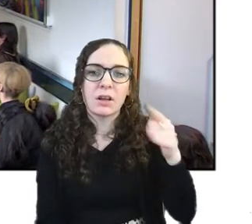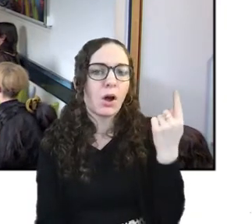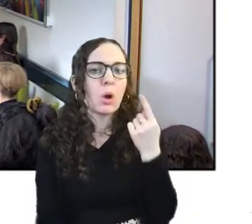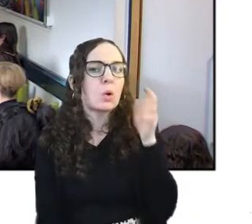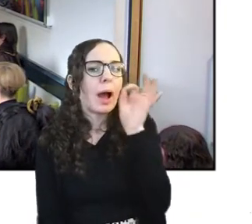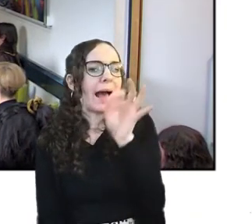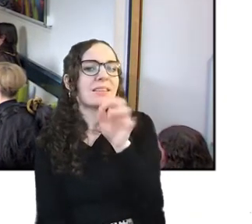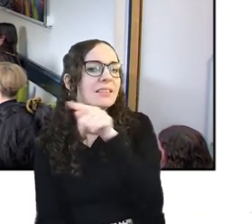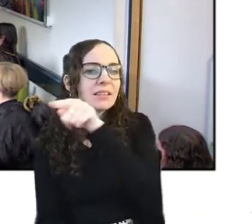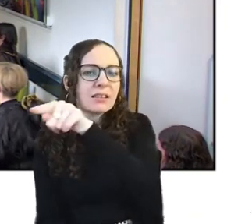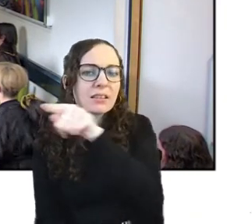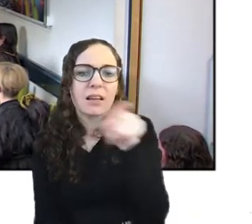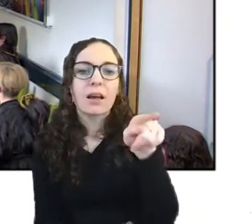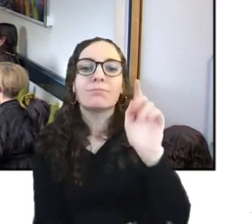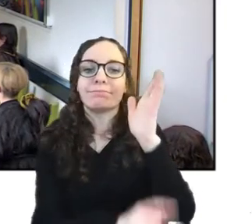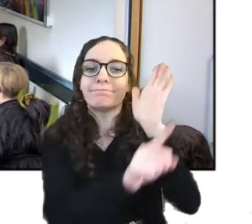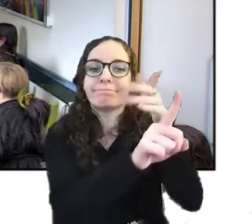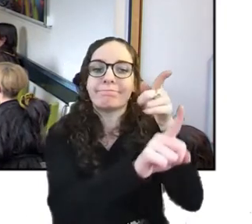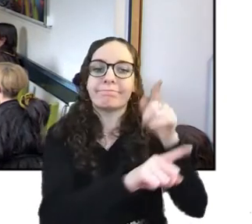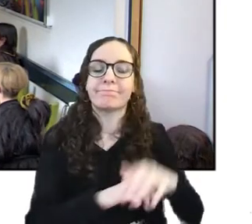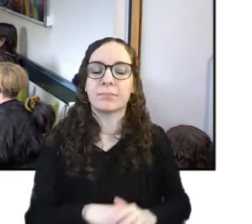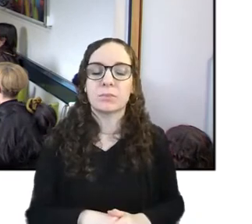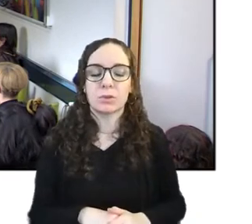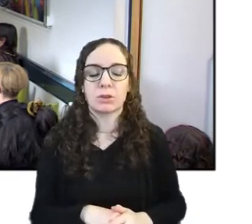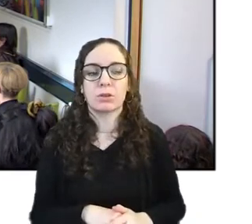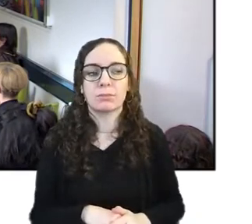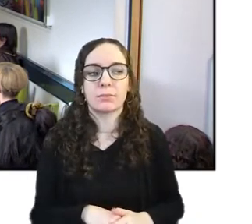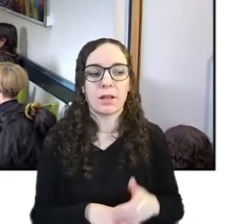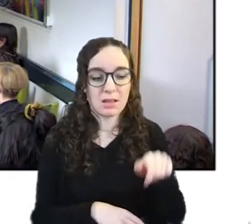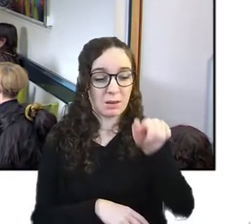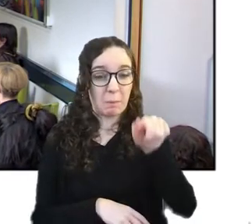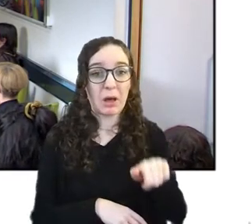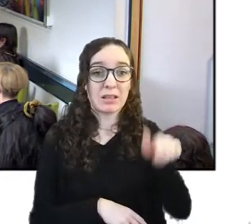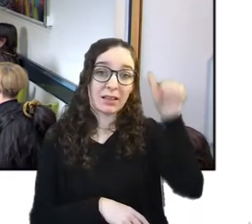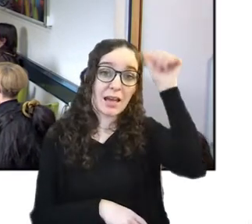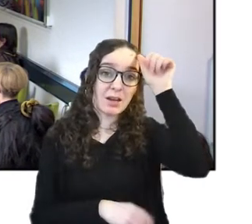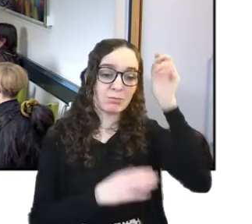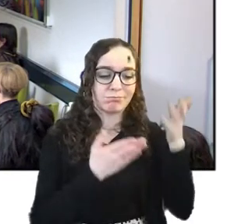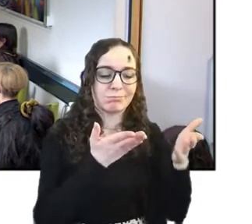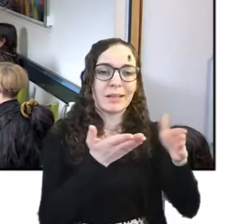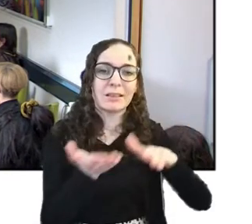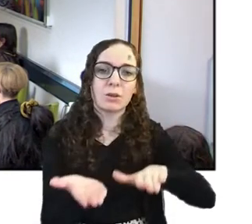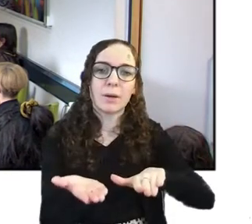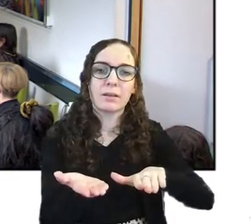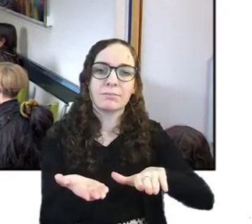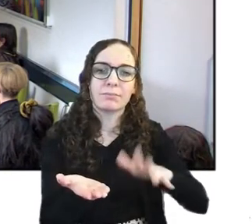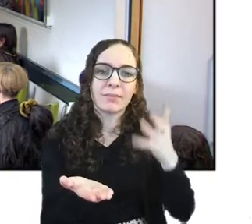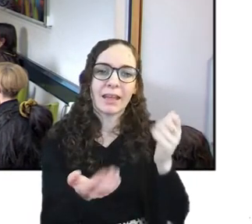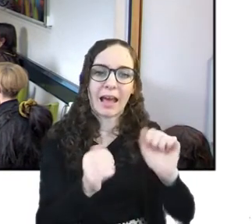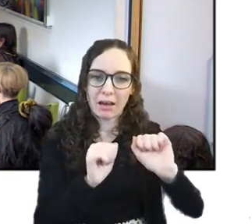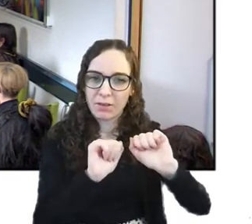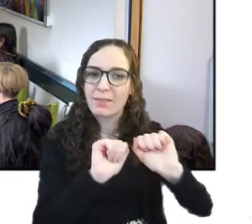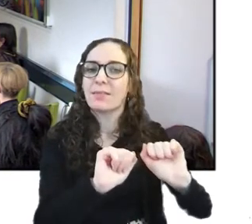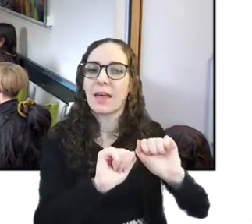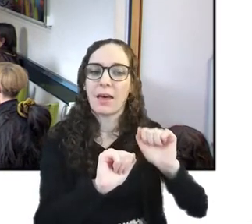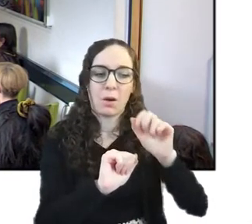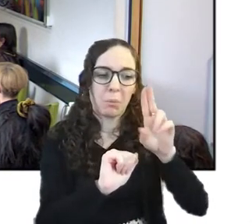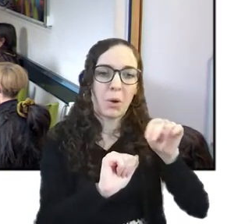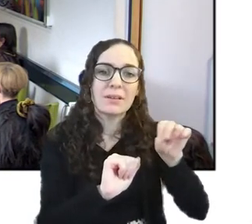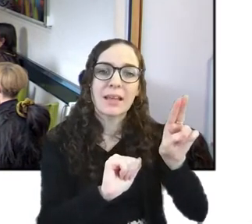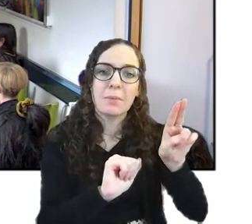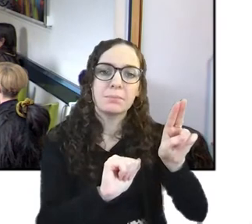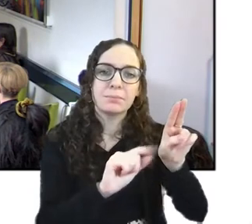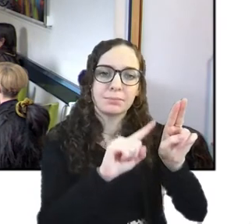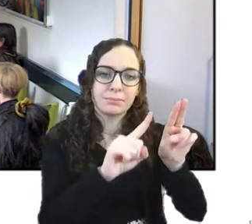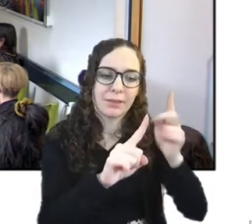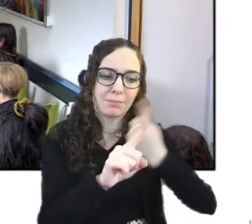hi um yeah so and i have um kind of downloaded all our whatsapp chats and